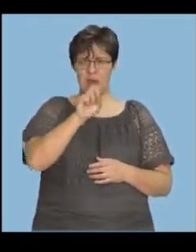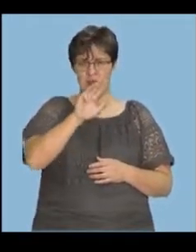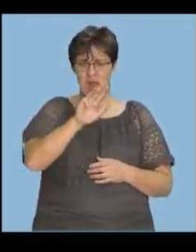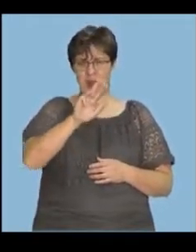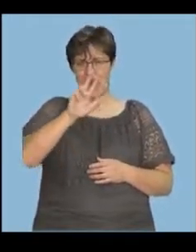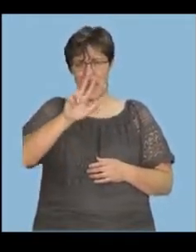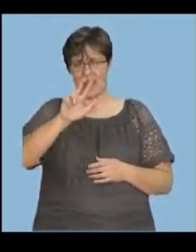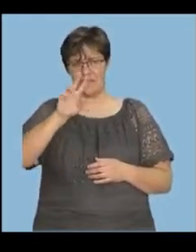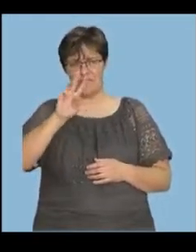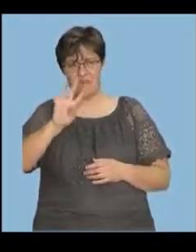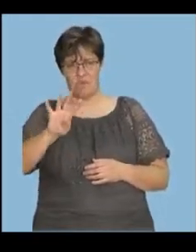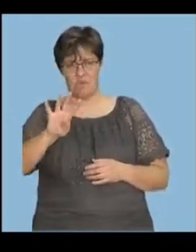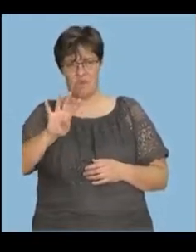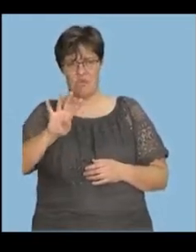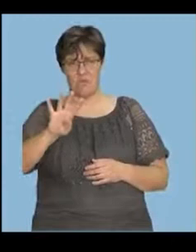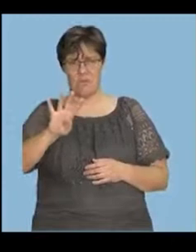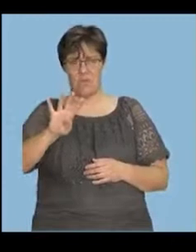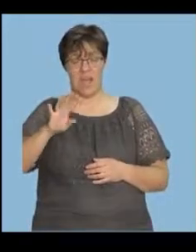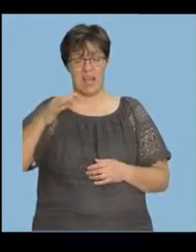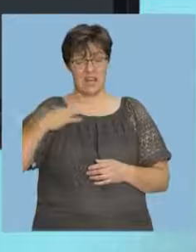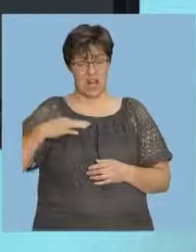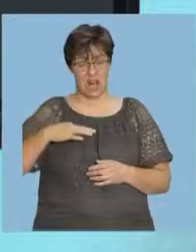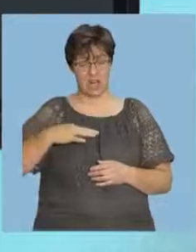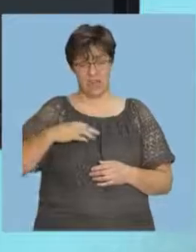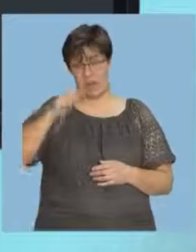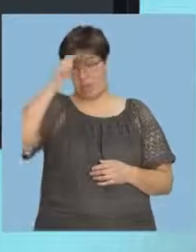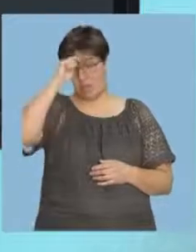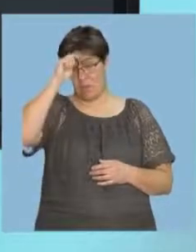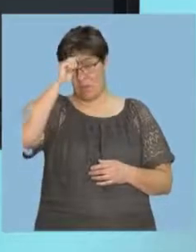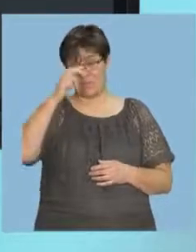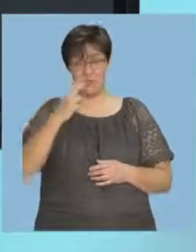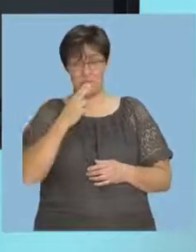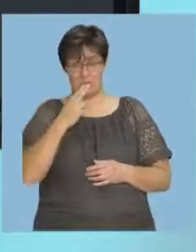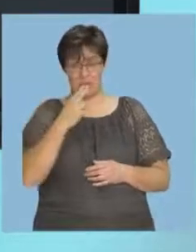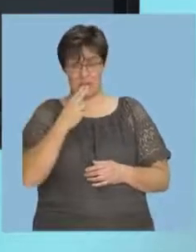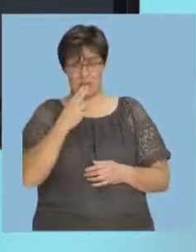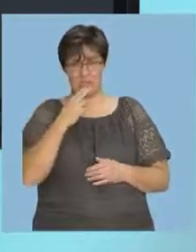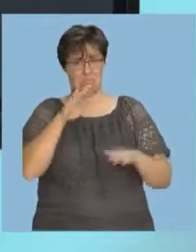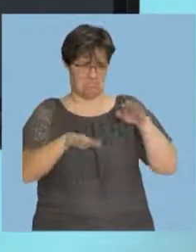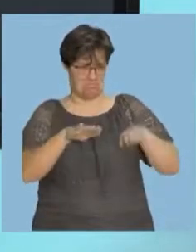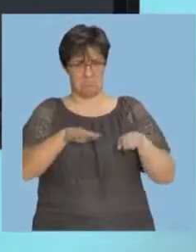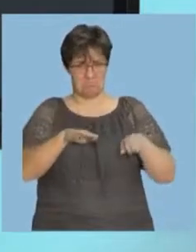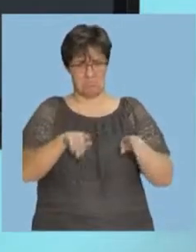the numbers of girls and boys smoking, the percentage was the same.